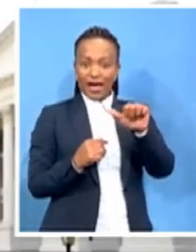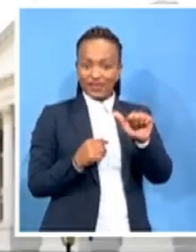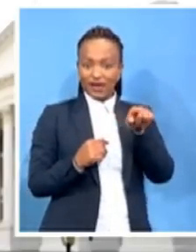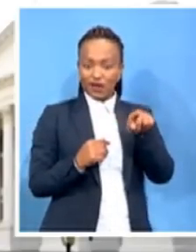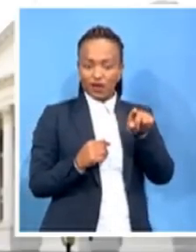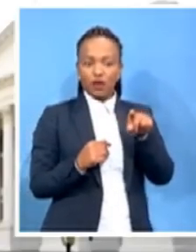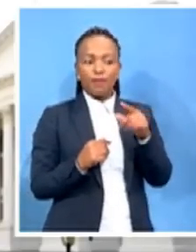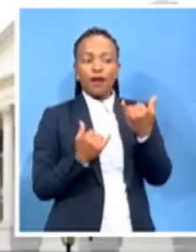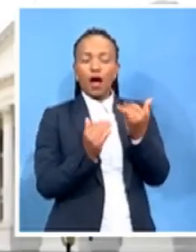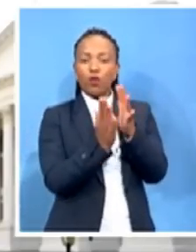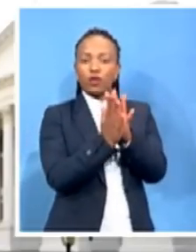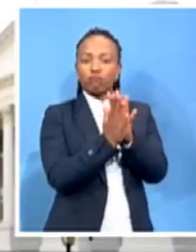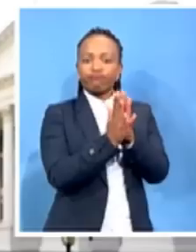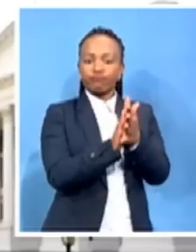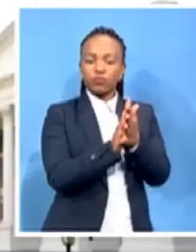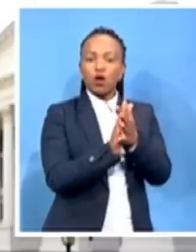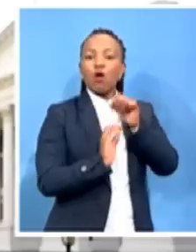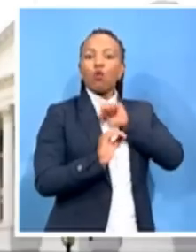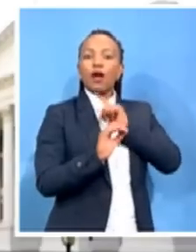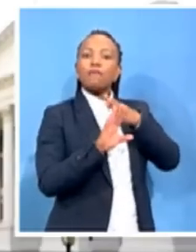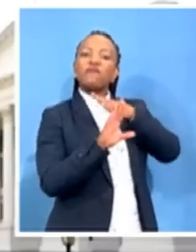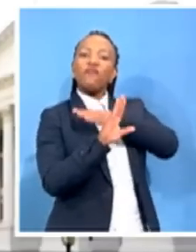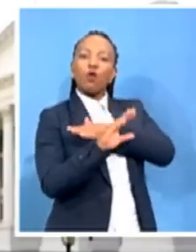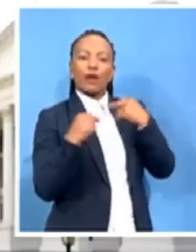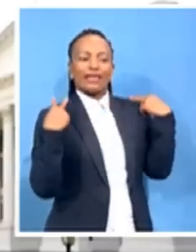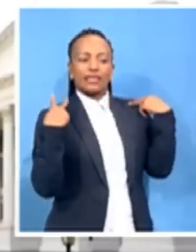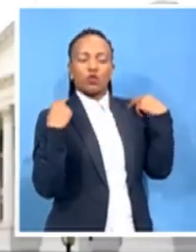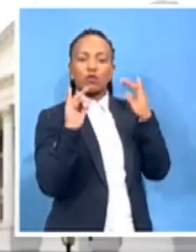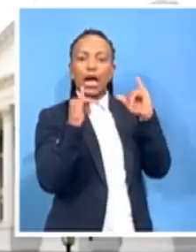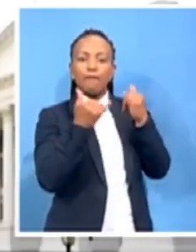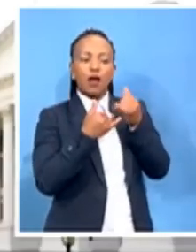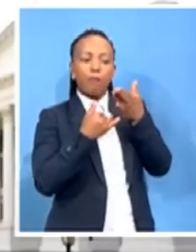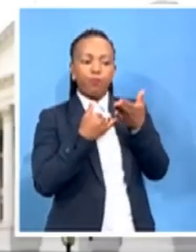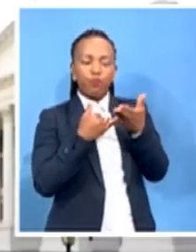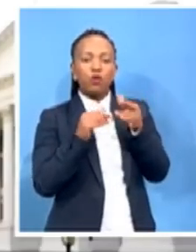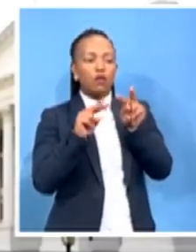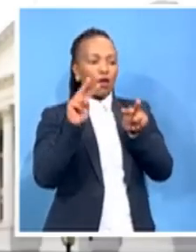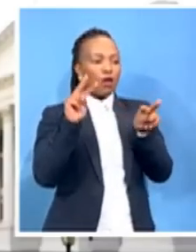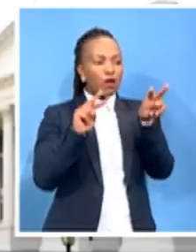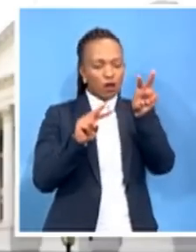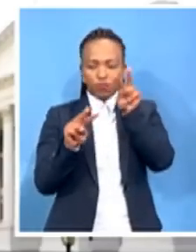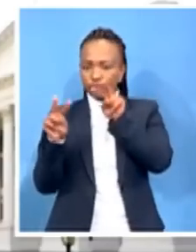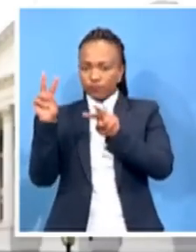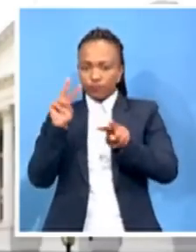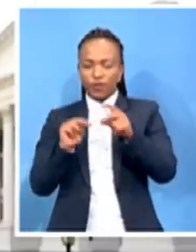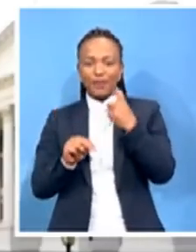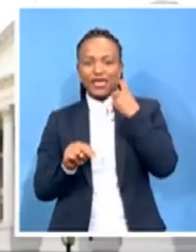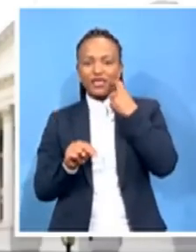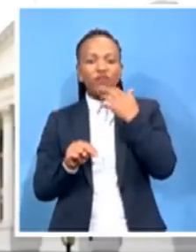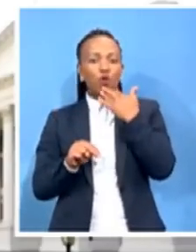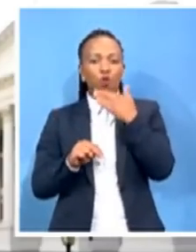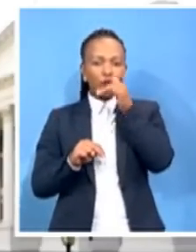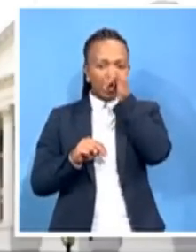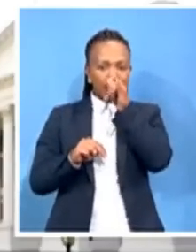it was easy to, it was not easy for the criminals or the Nyonga Nyonga to sabotage the infrastructure.